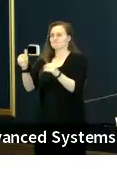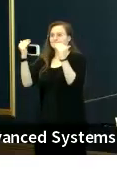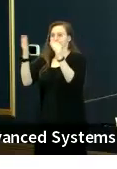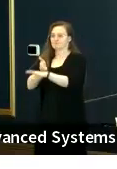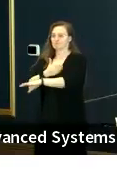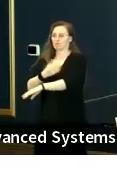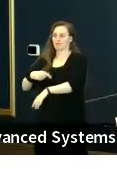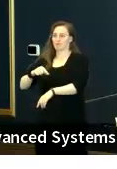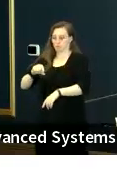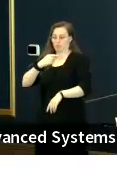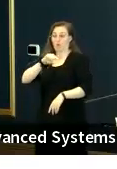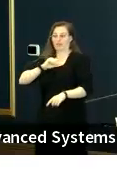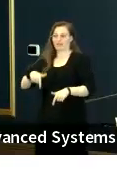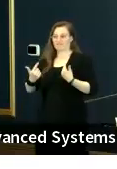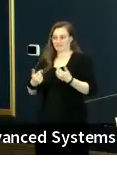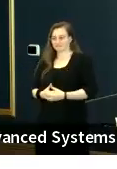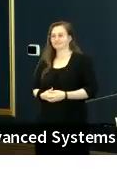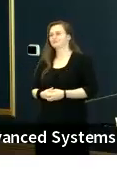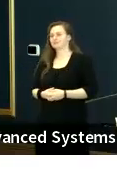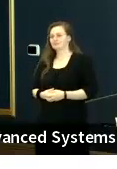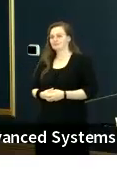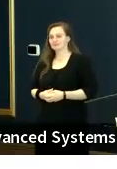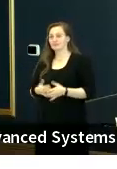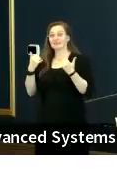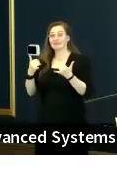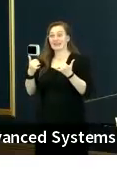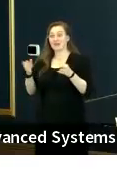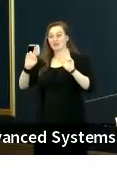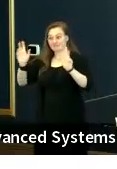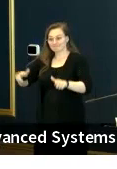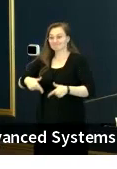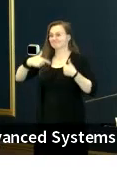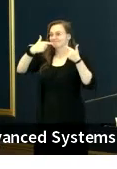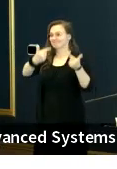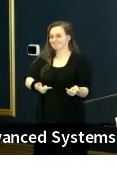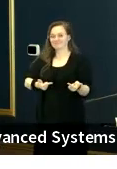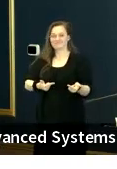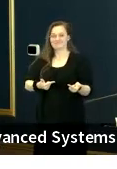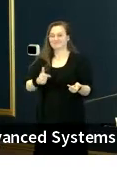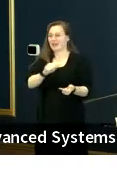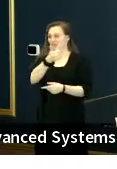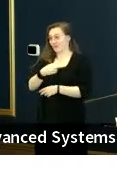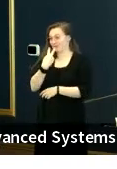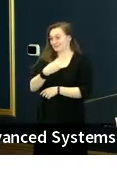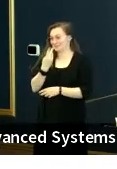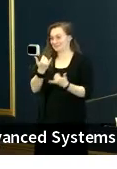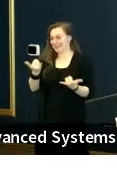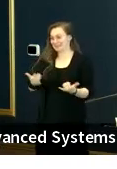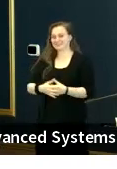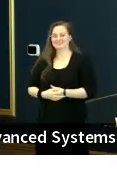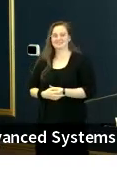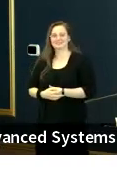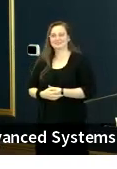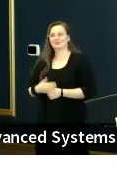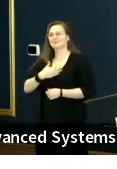And I think this is a prime time to relinquish the podium and turn the mic over to another voice. So please